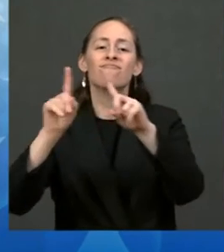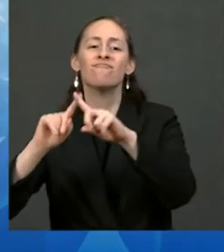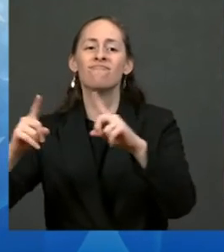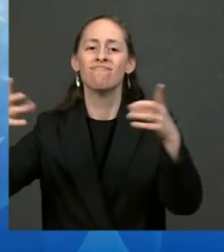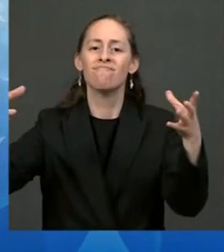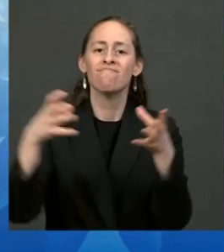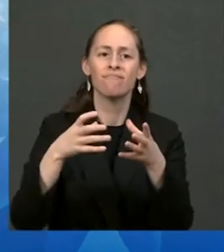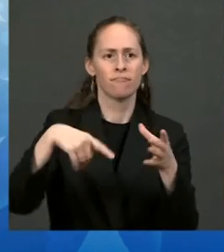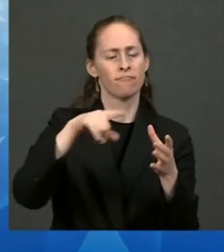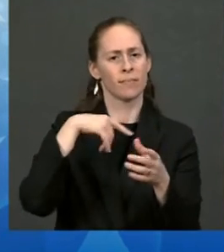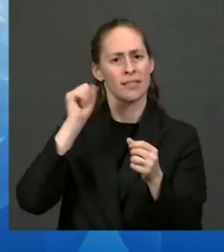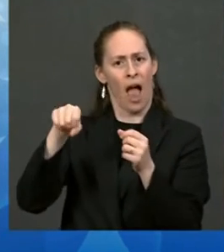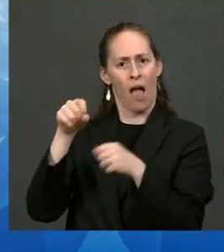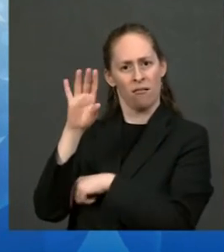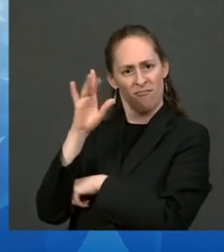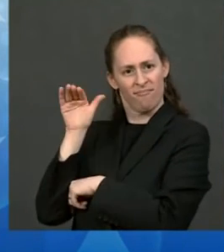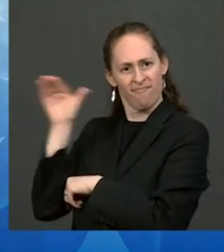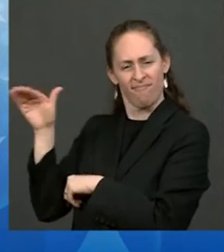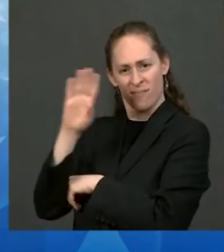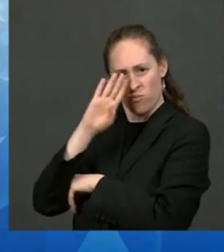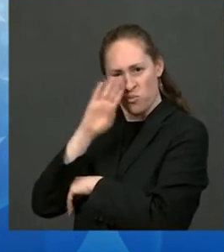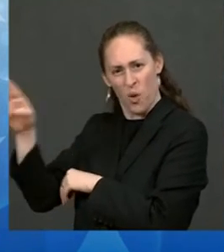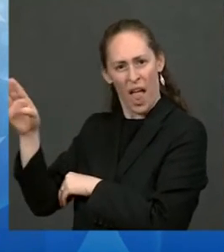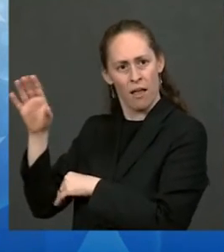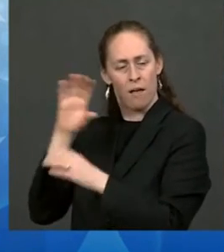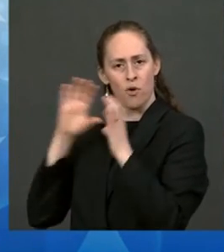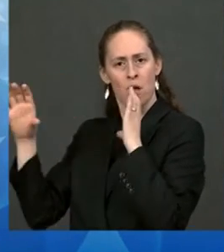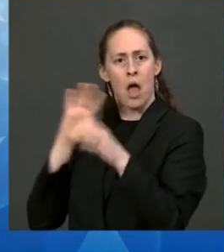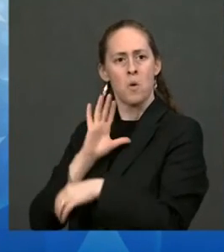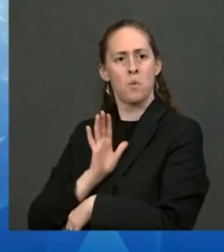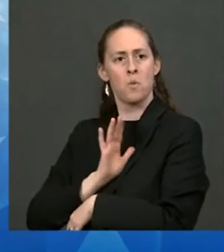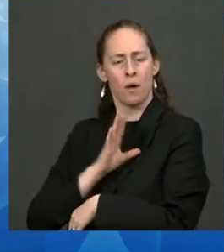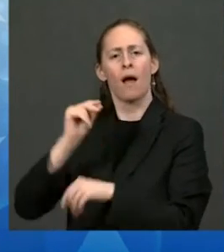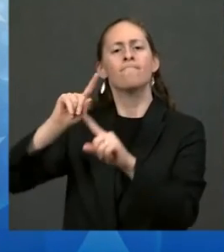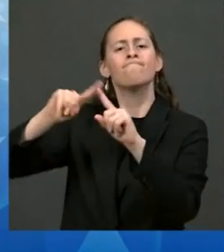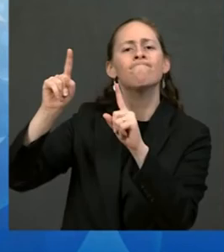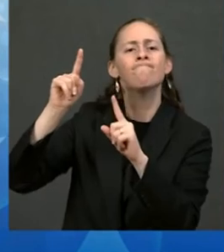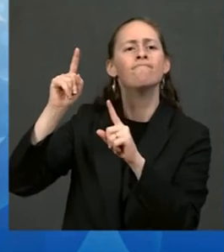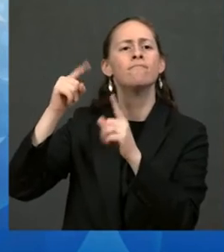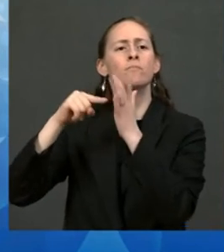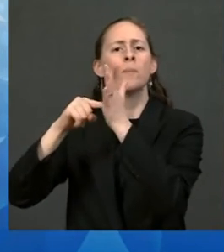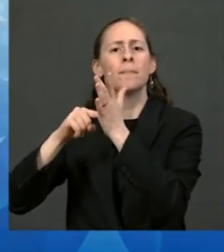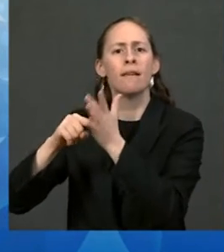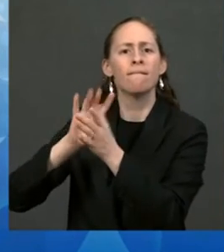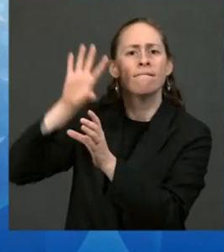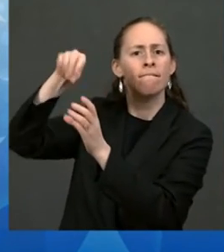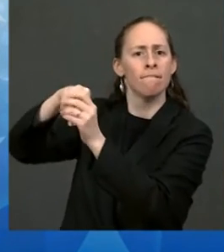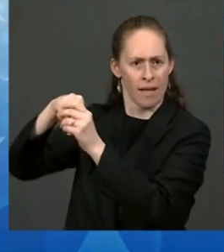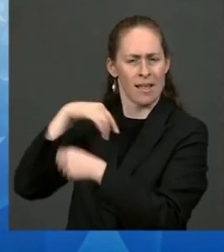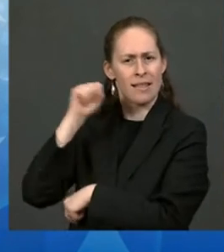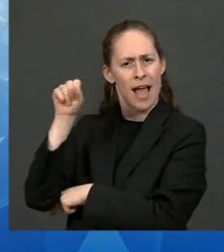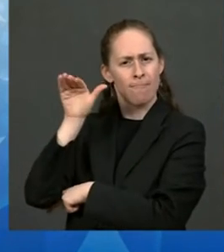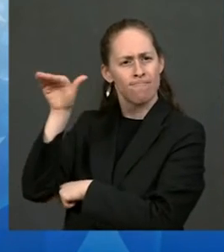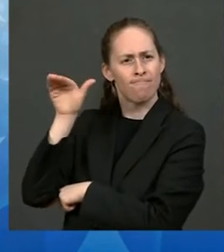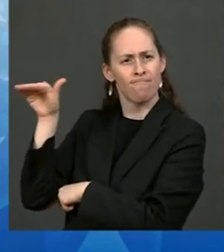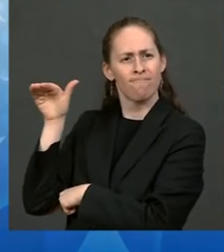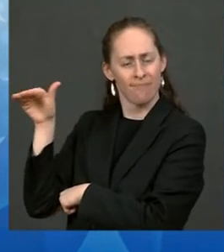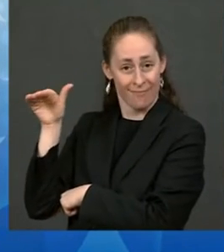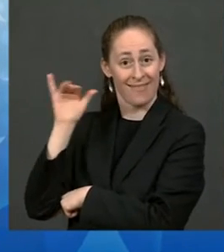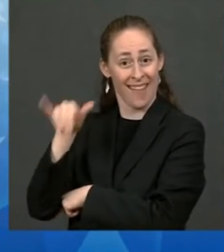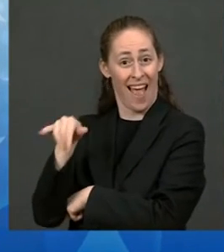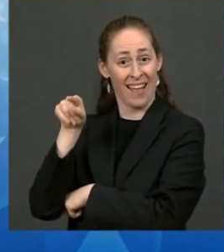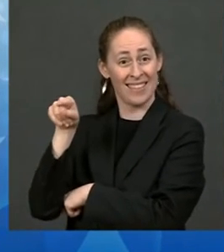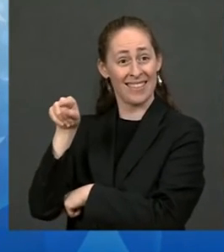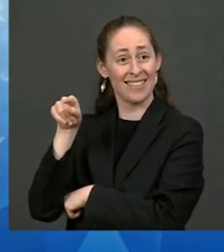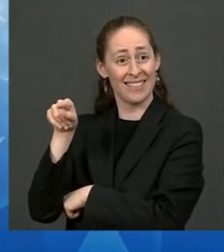administrators and representatives from across the federal government. It is with that same commitment to tribal nations that President